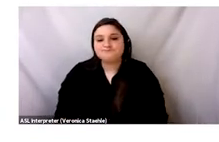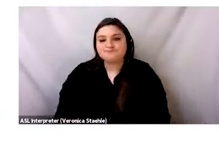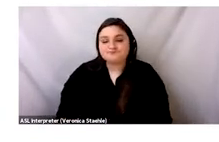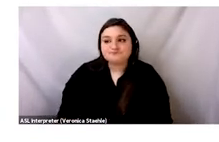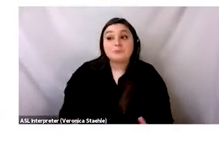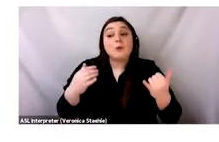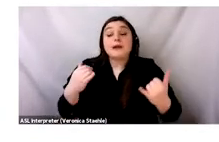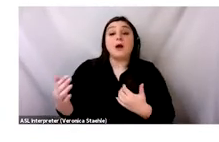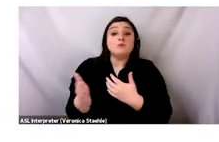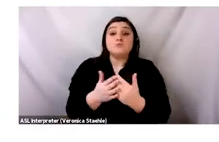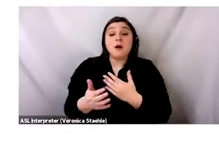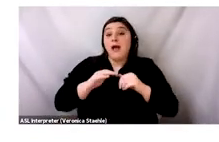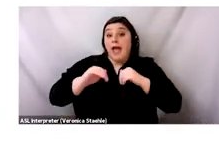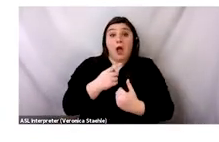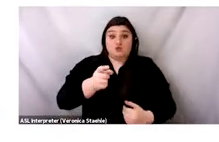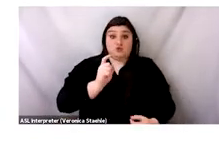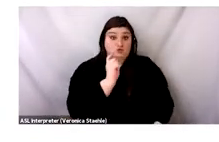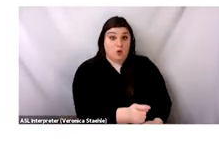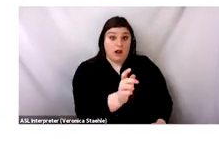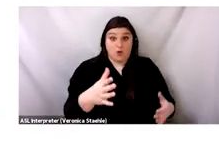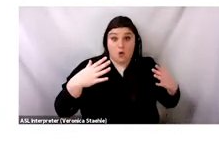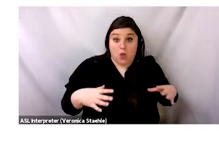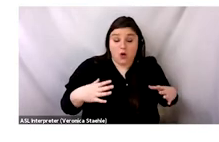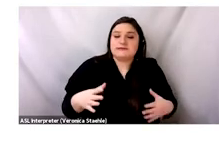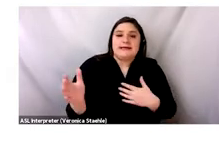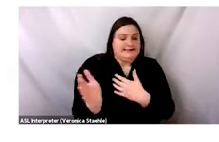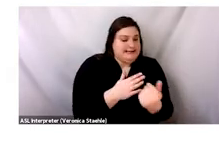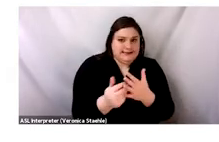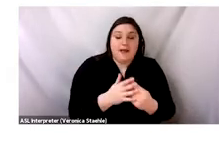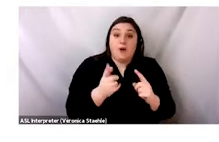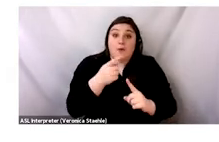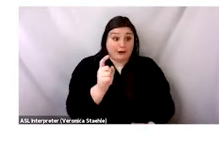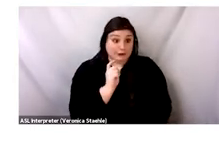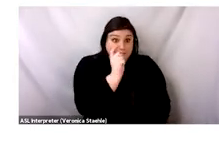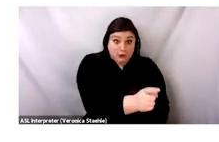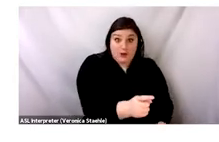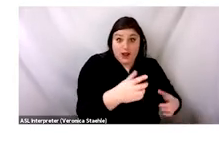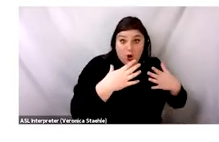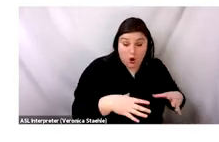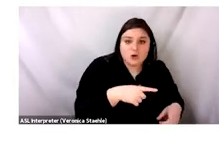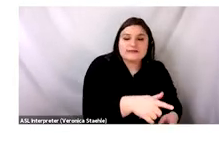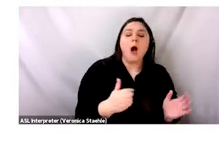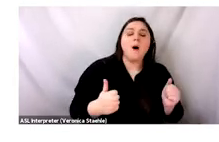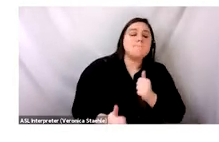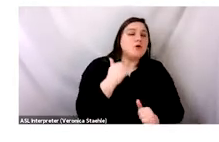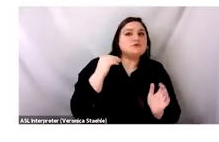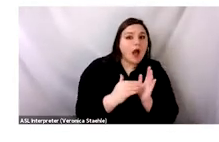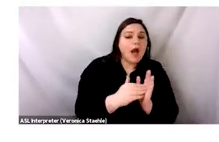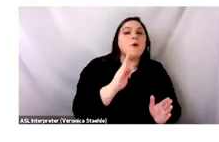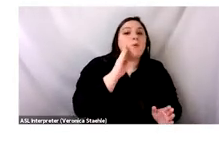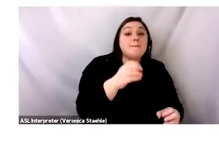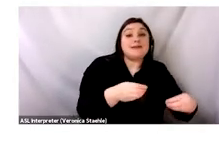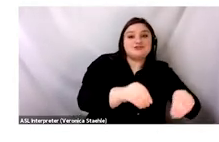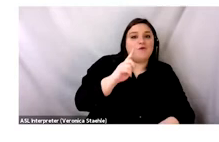But regardless of how you donate, most of the clothing that is processed through this invisible supply chain will be exported for resale.